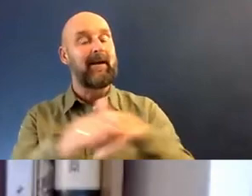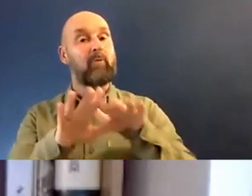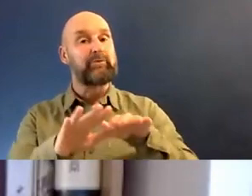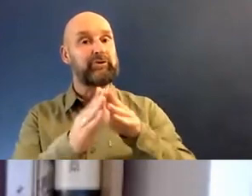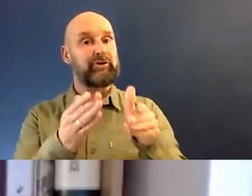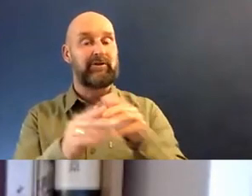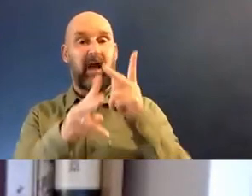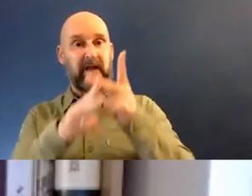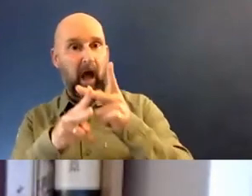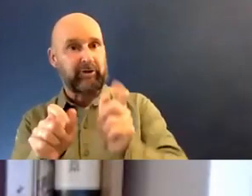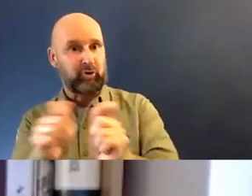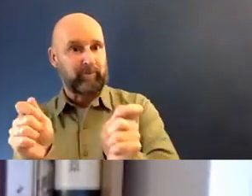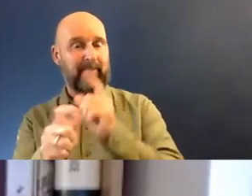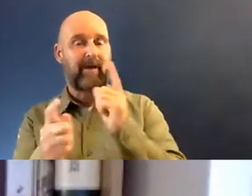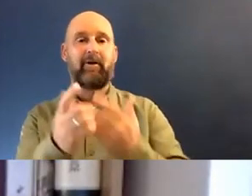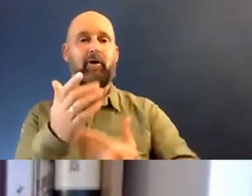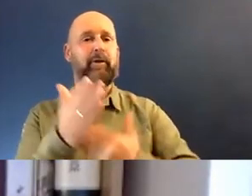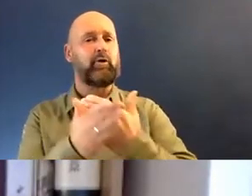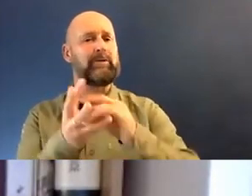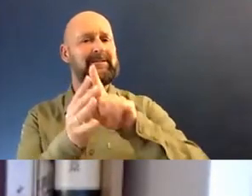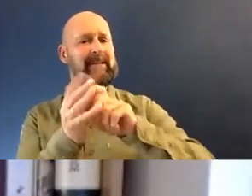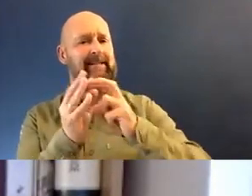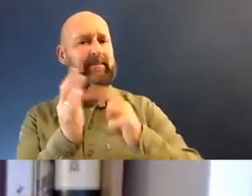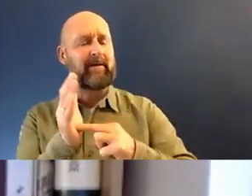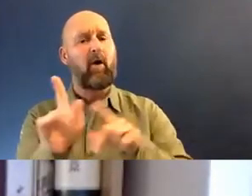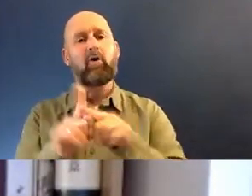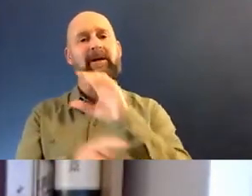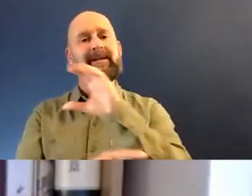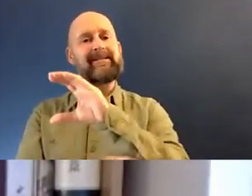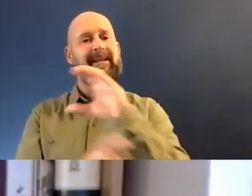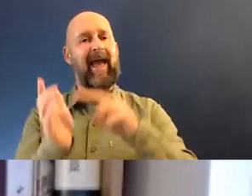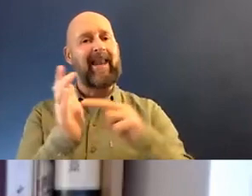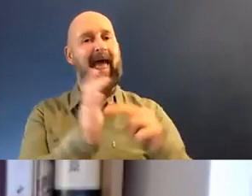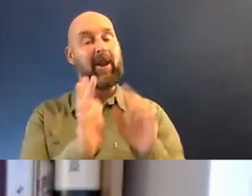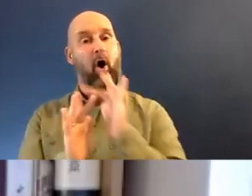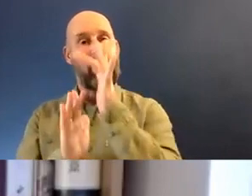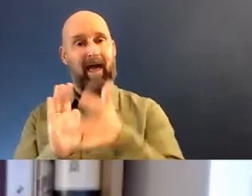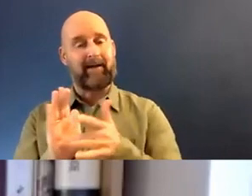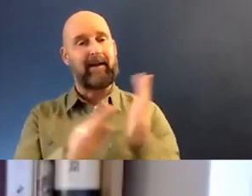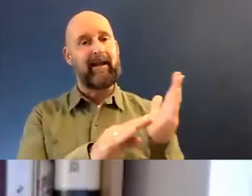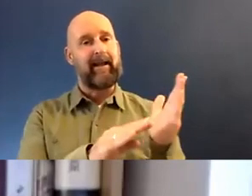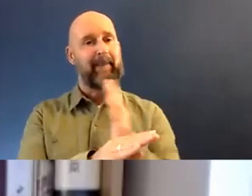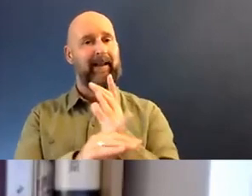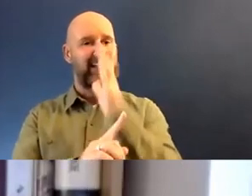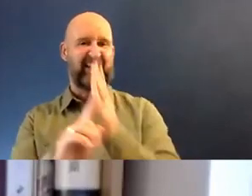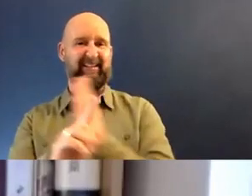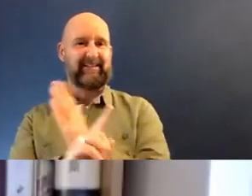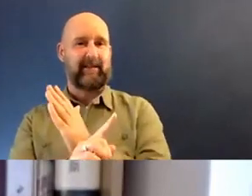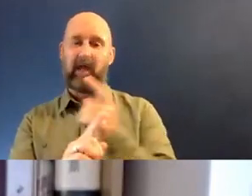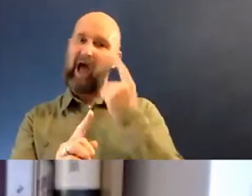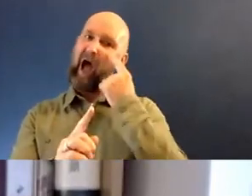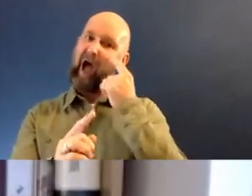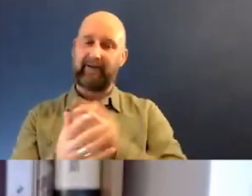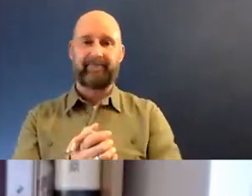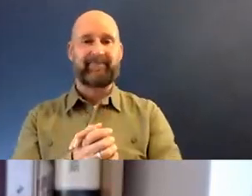including The Guardian and The New Statesman, and also on CNN Online and Middle East and I. And in 2019, you set up the